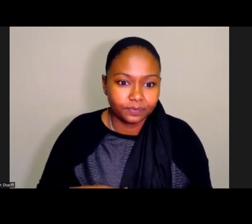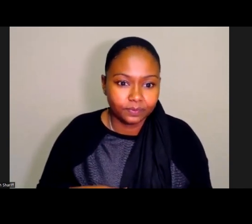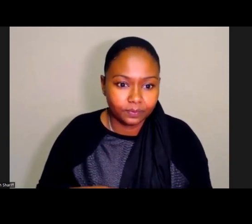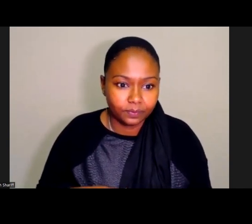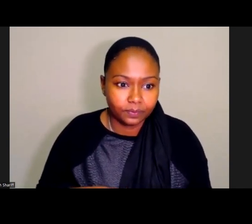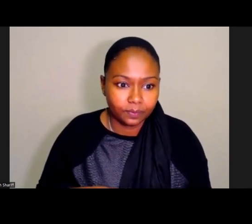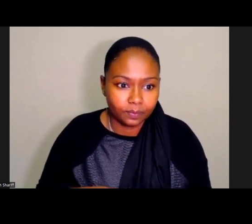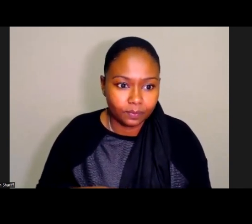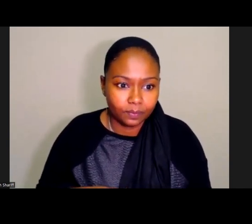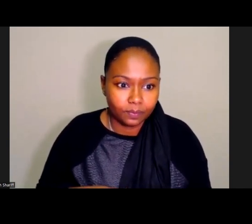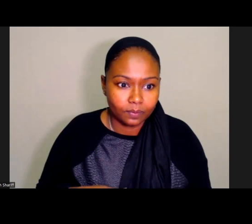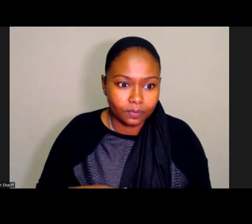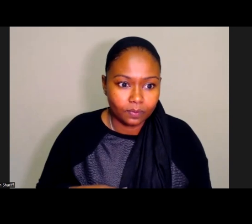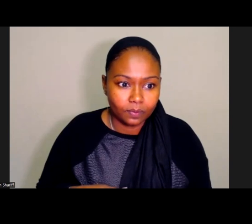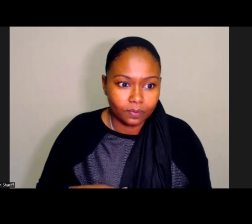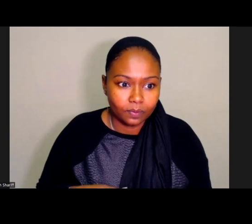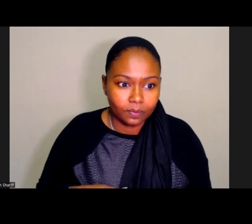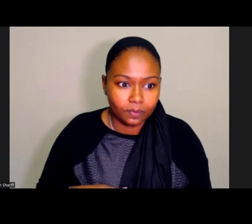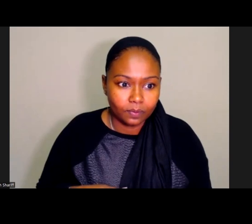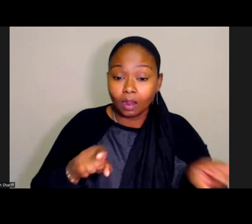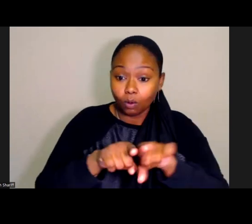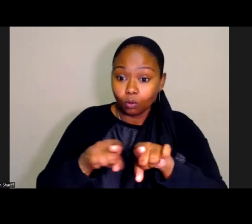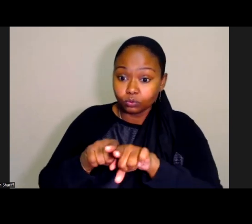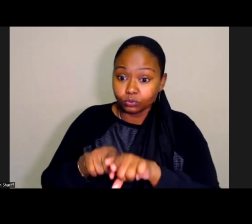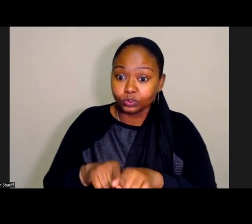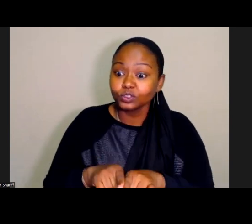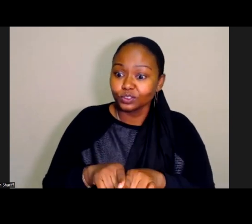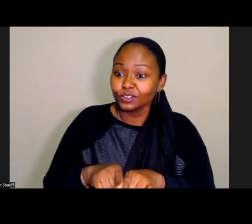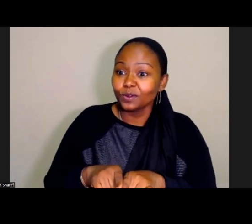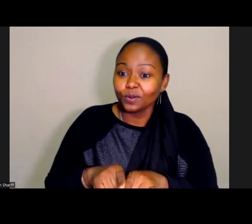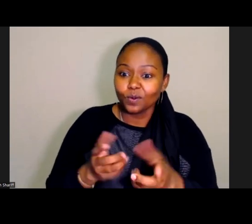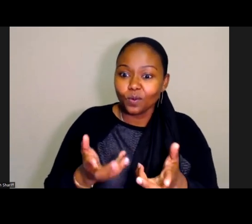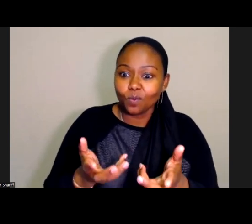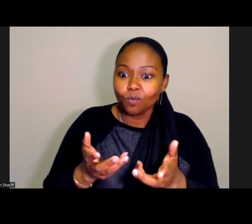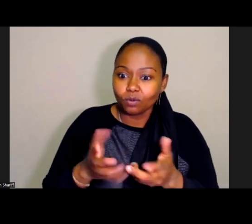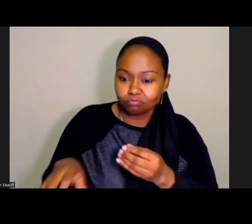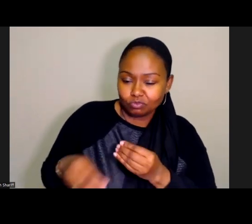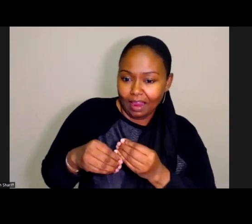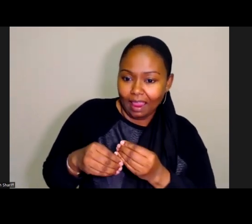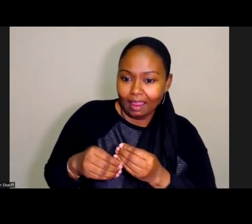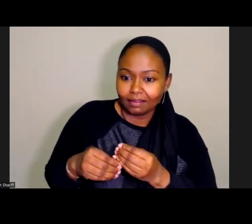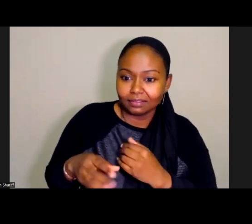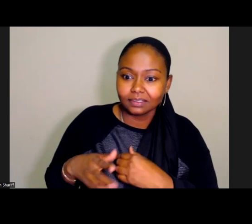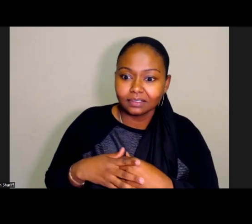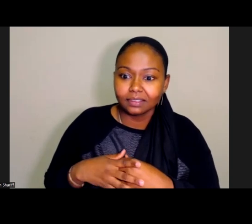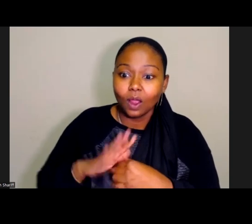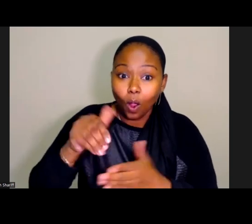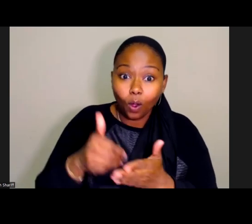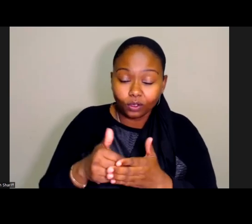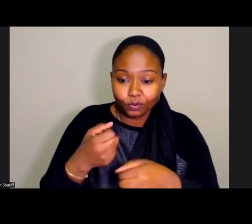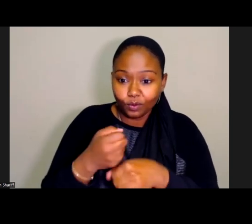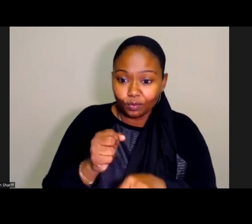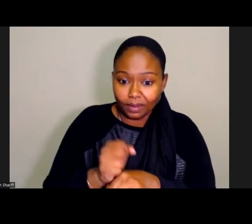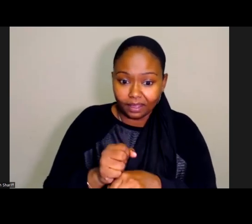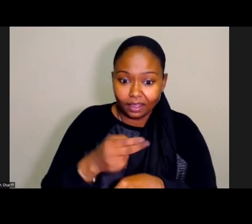Beyond that, I really just want to appreciate so much of what Susan has touched on to all of you for making Little Hoover such a